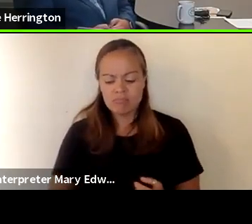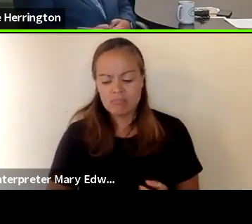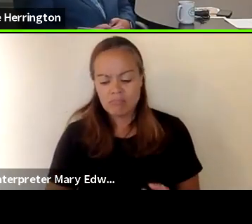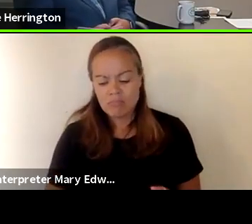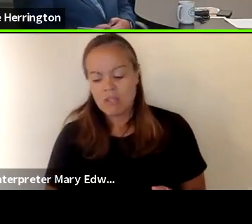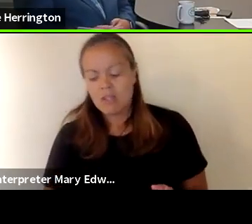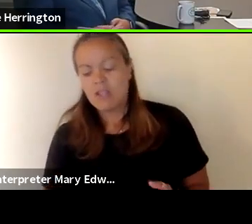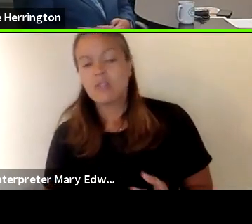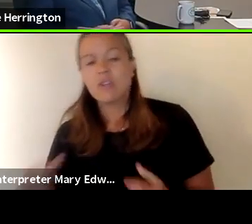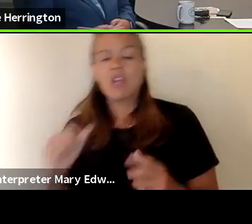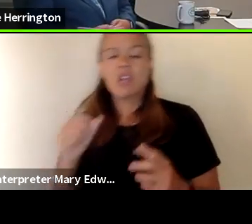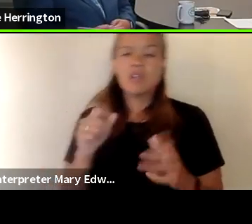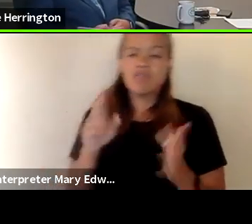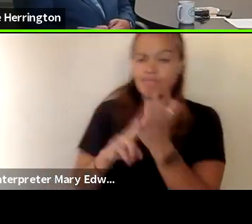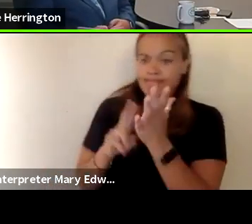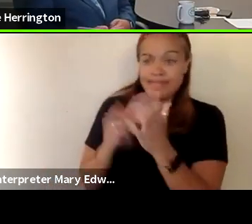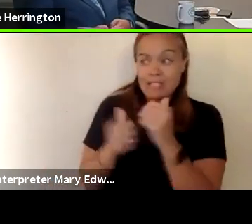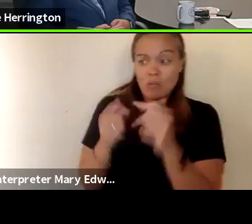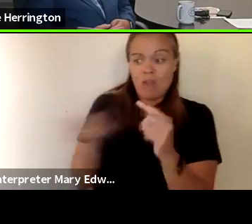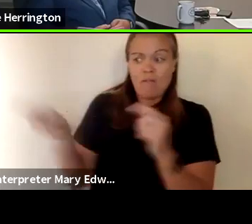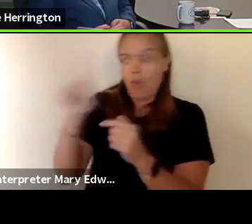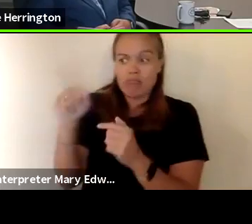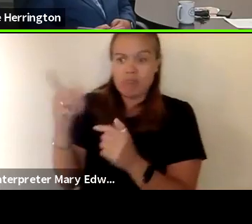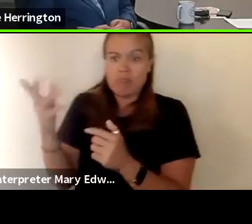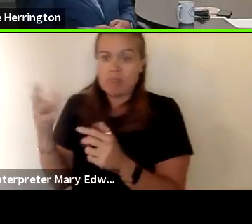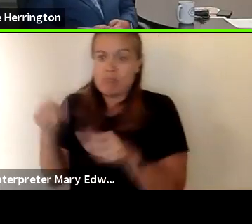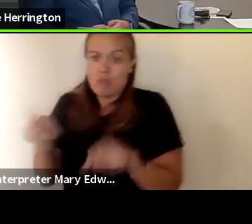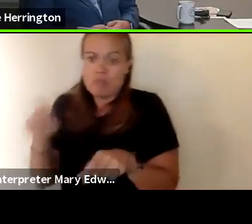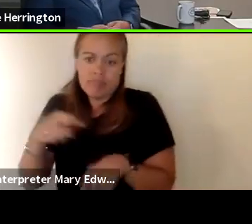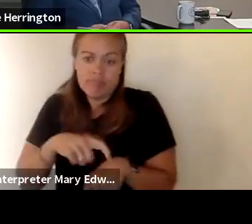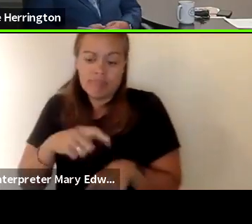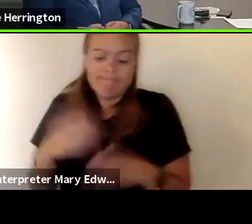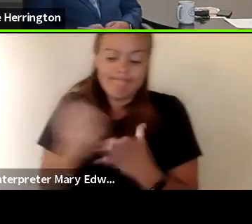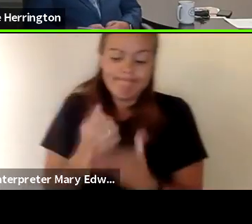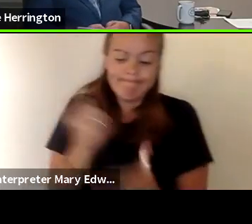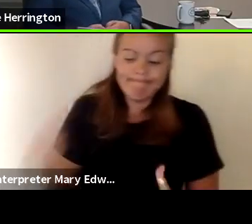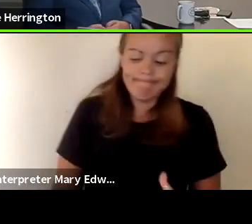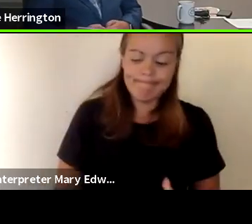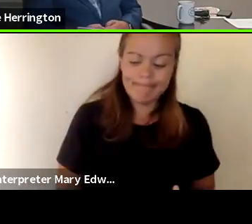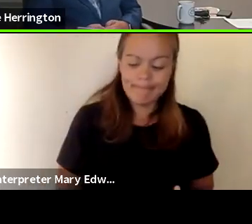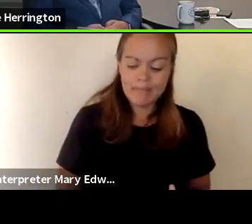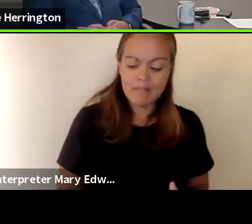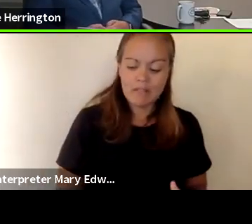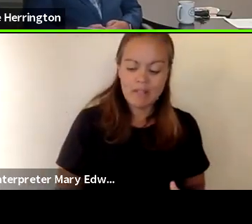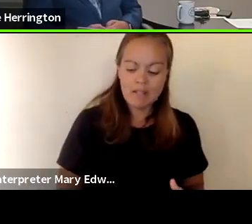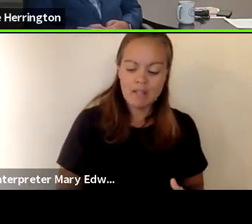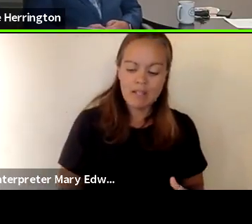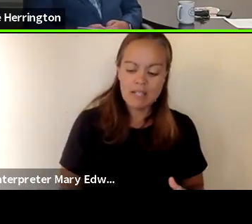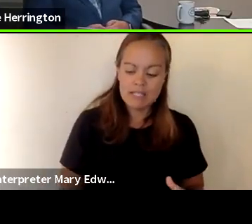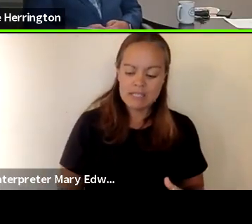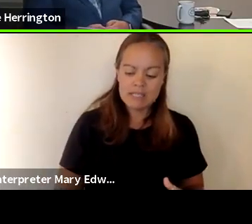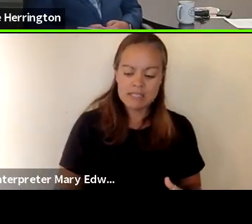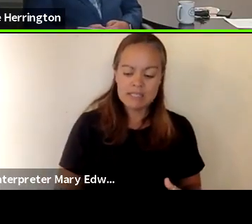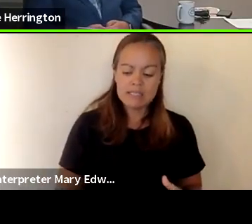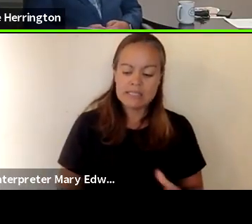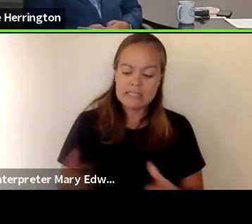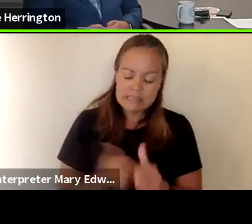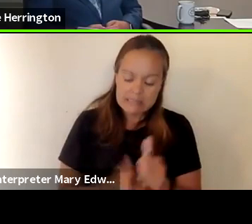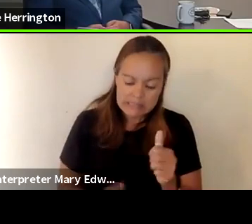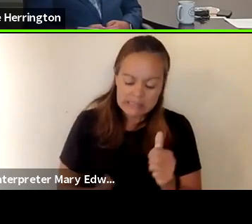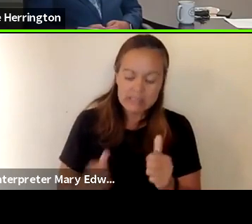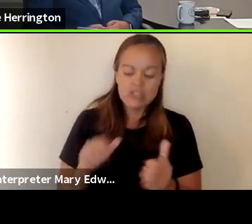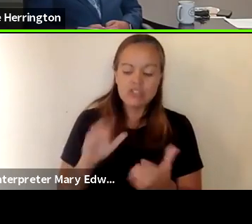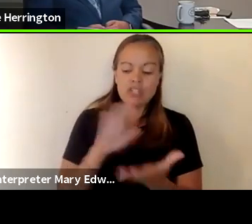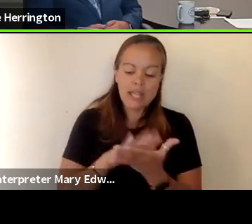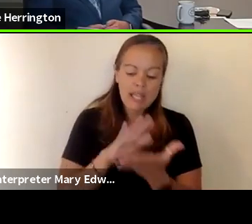any one of those during this time period and and each particular online academy